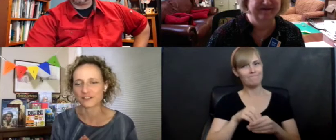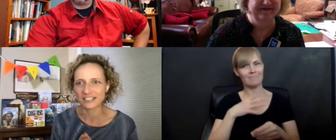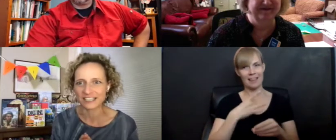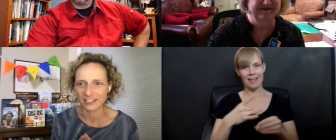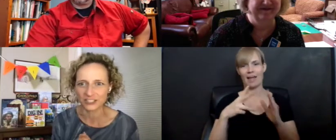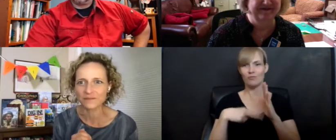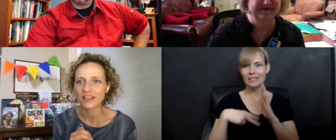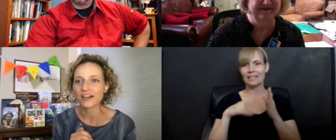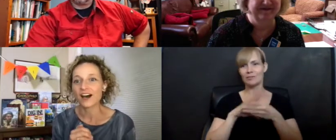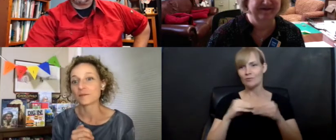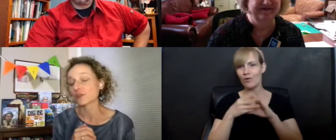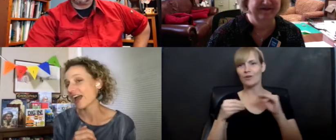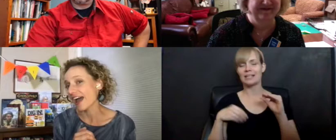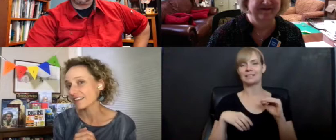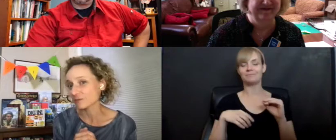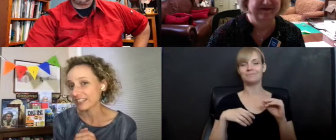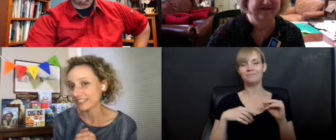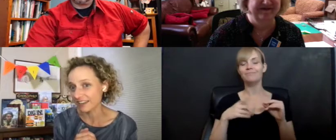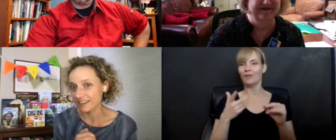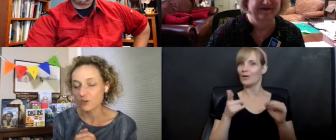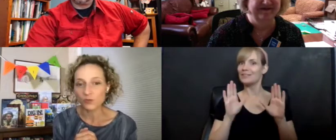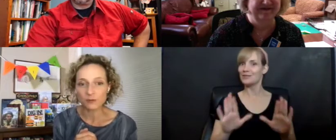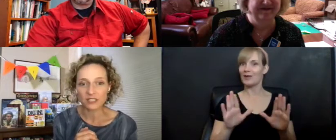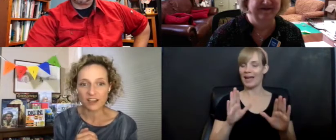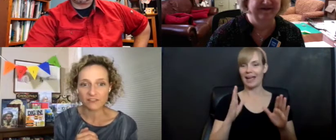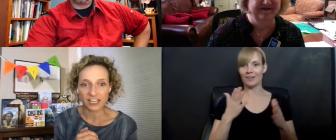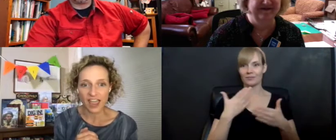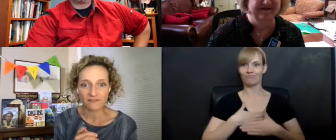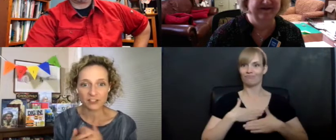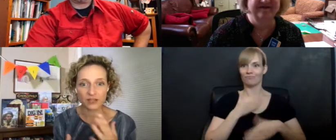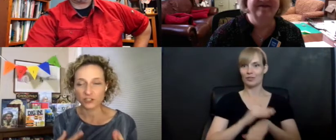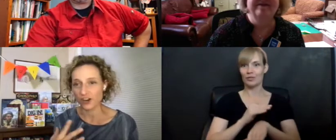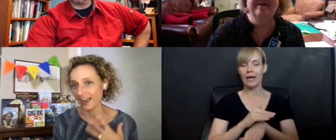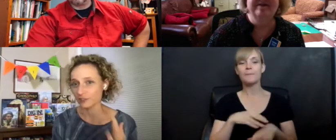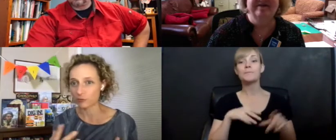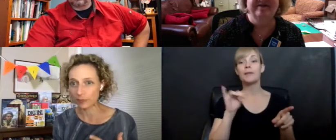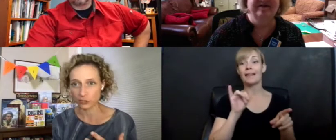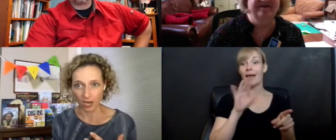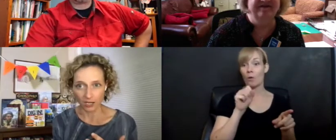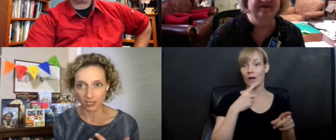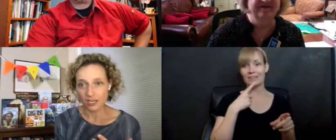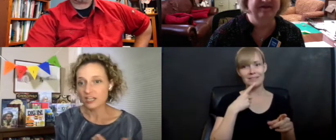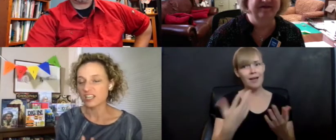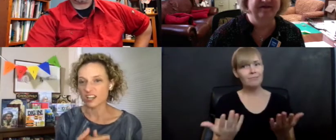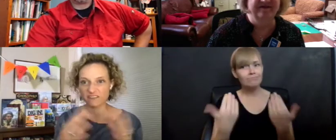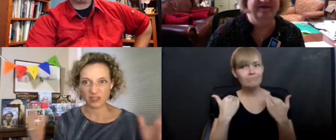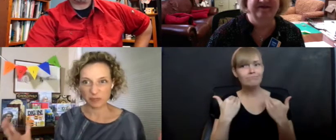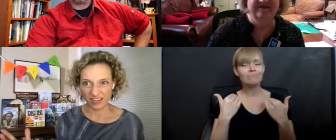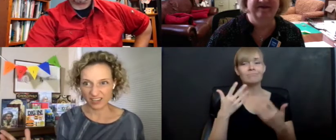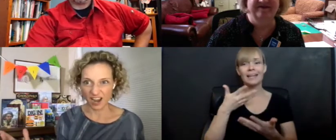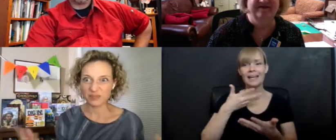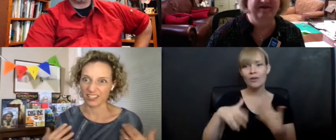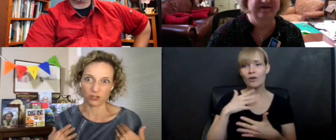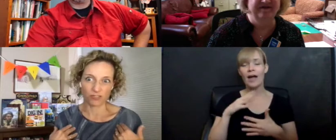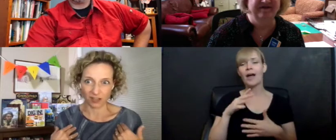wonderful connection. So as Wes said, we would love to have you interact. Don't be shy. None of us